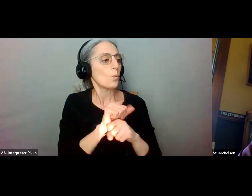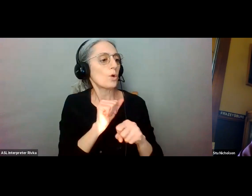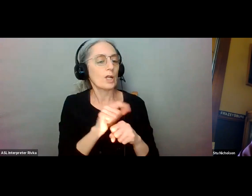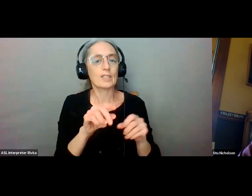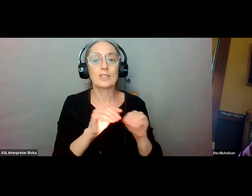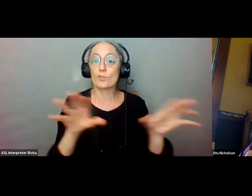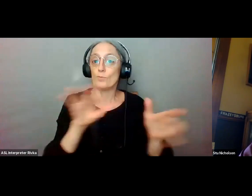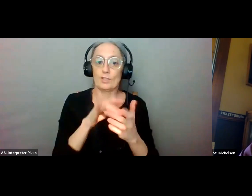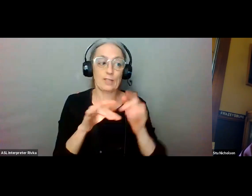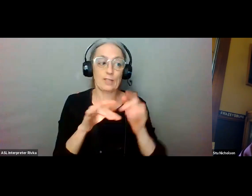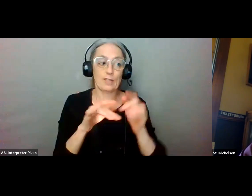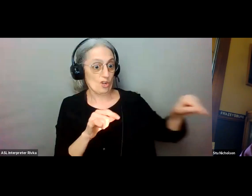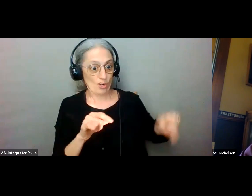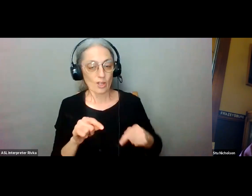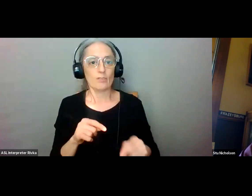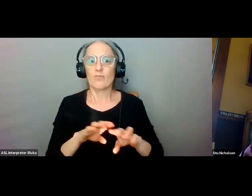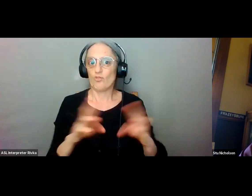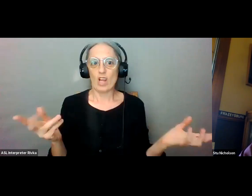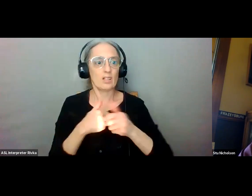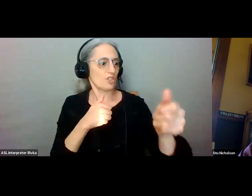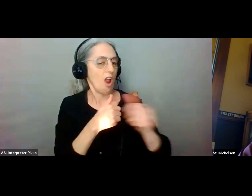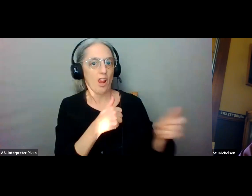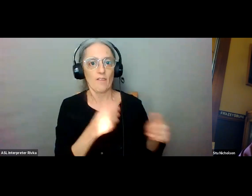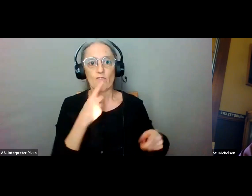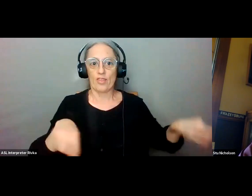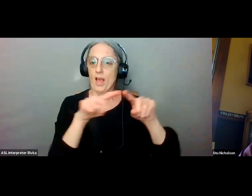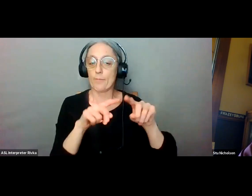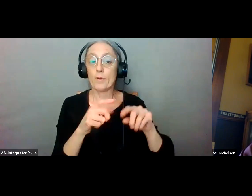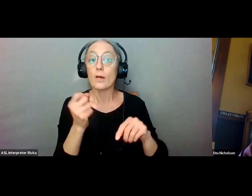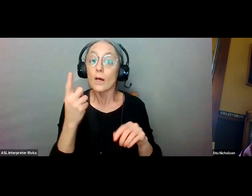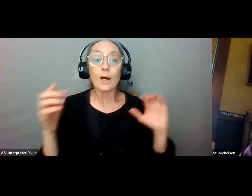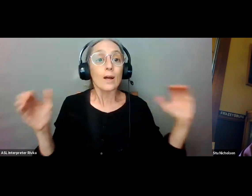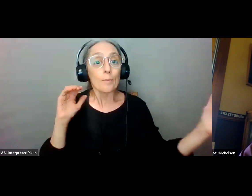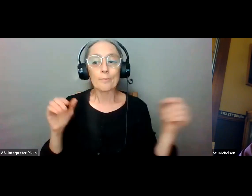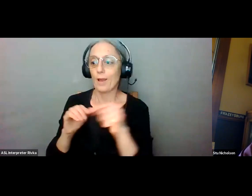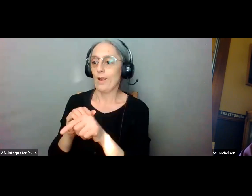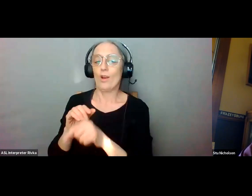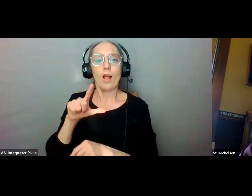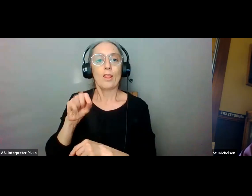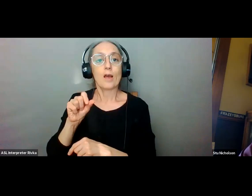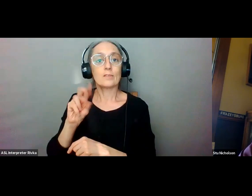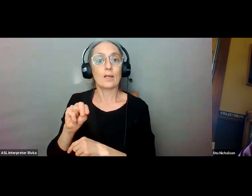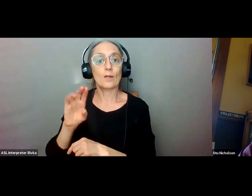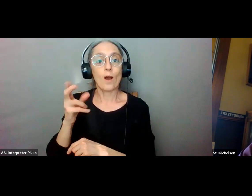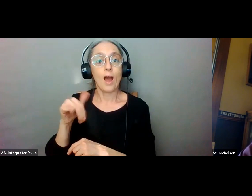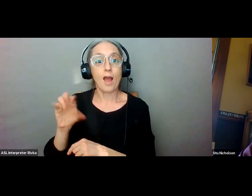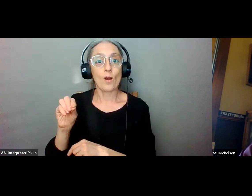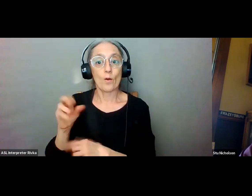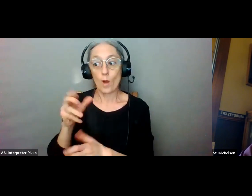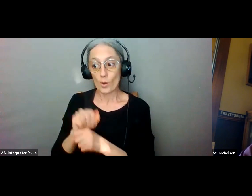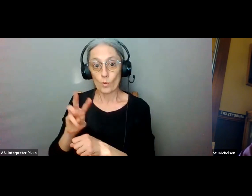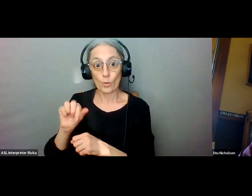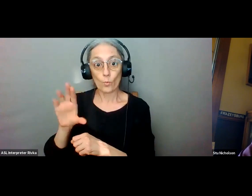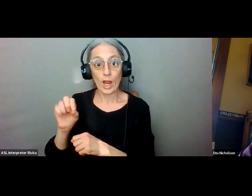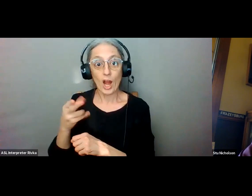centers at rickenbacker by contrast if you want to work at one of the warehouses in london ohio you better have a car